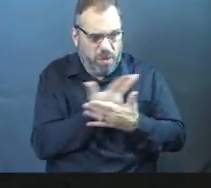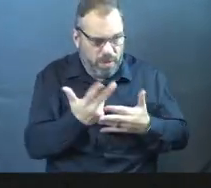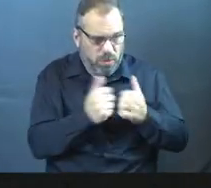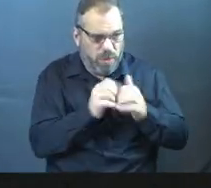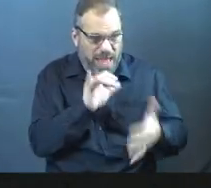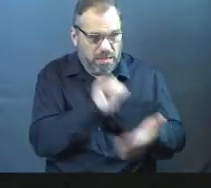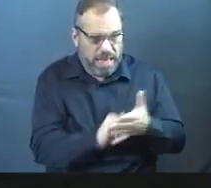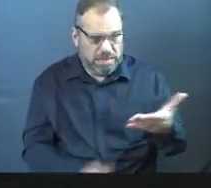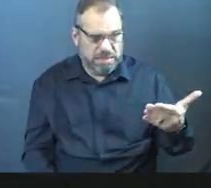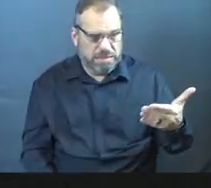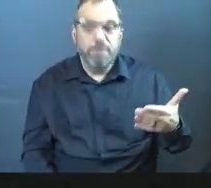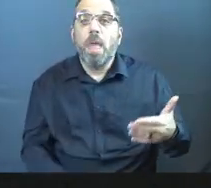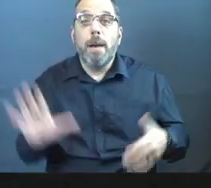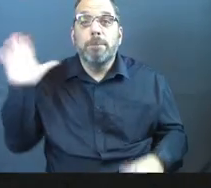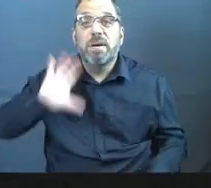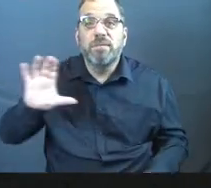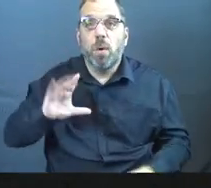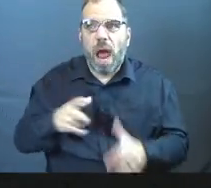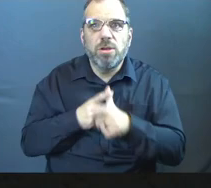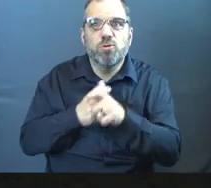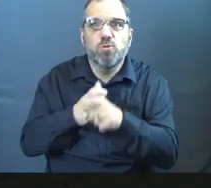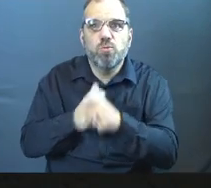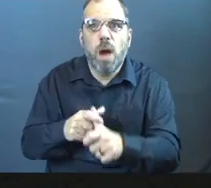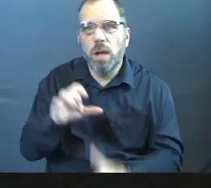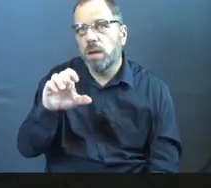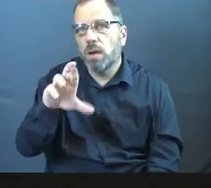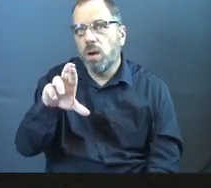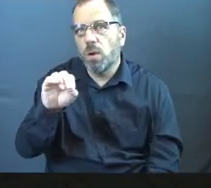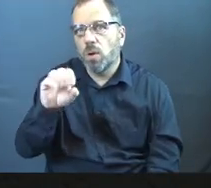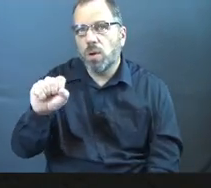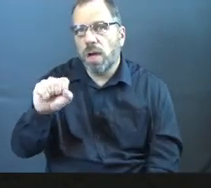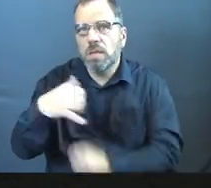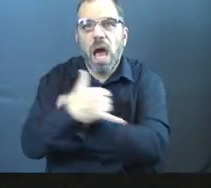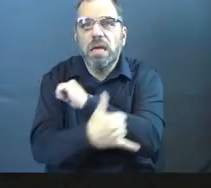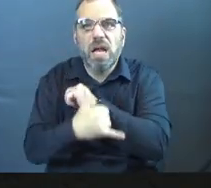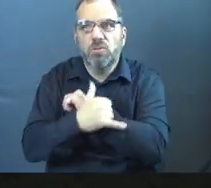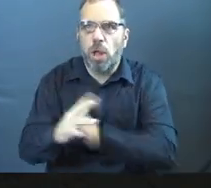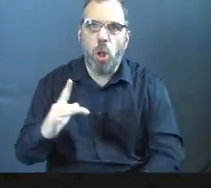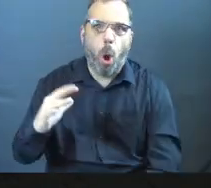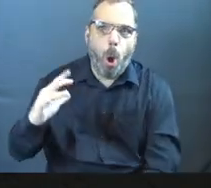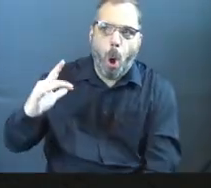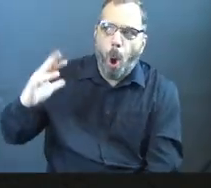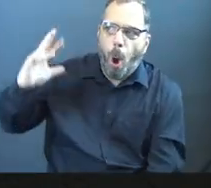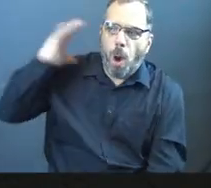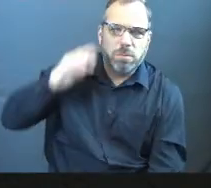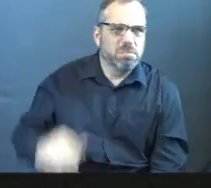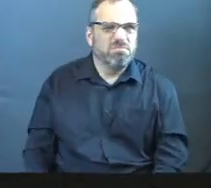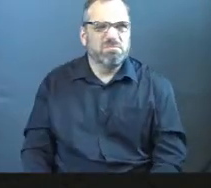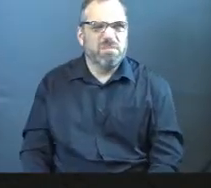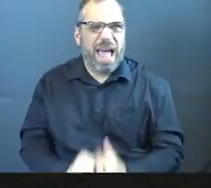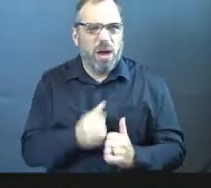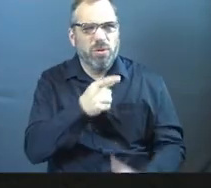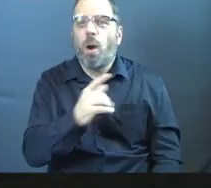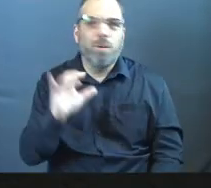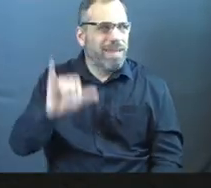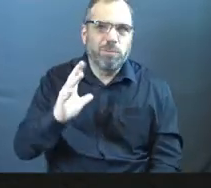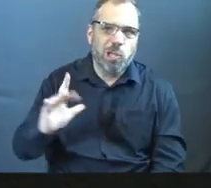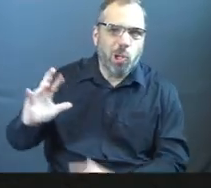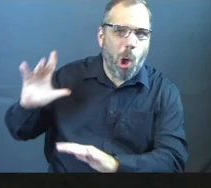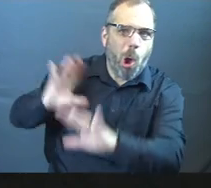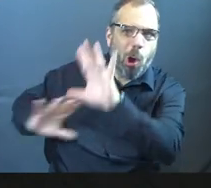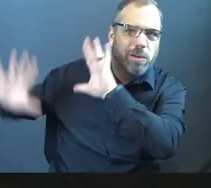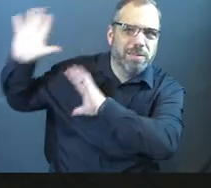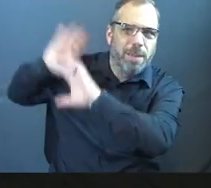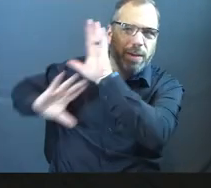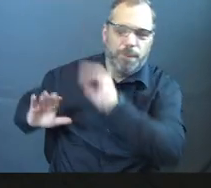without that thing? I used to run cross country like way a long time ago, okay? You're like, how? Yeah, it was a while back. But